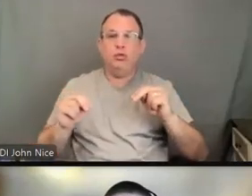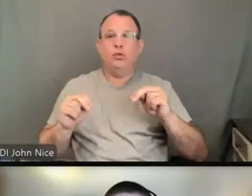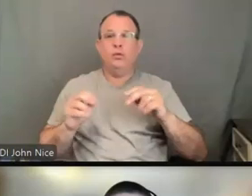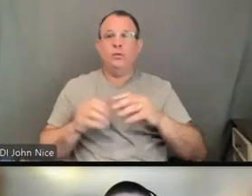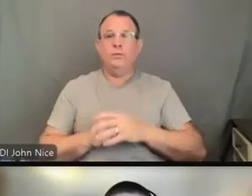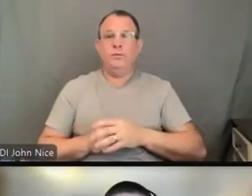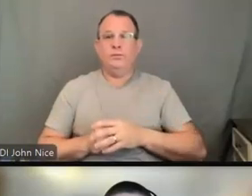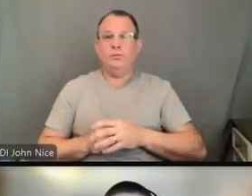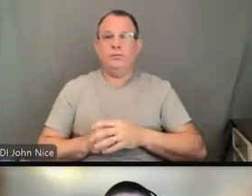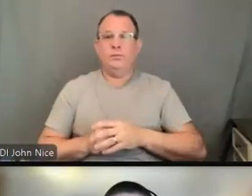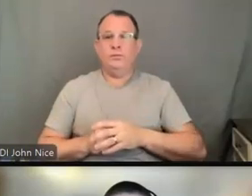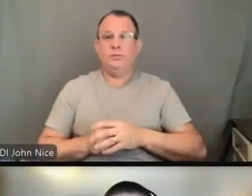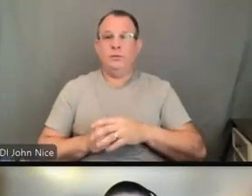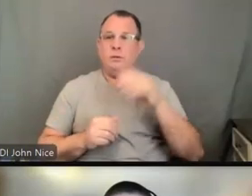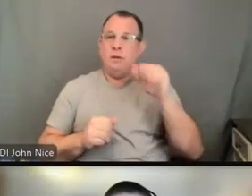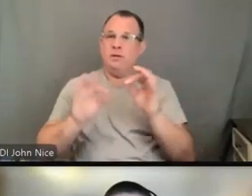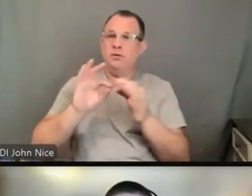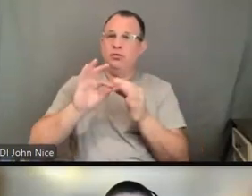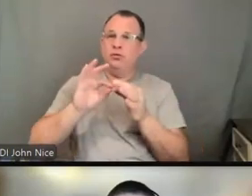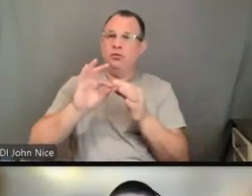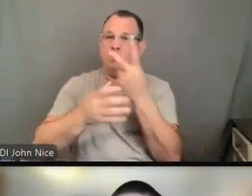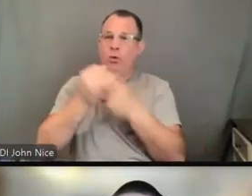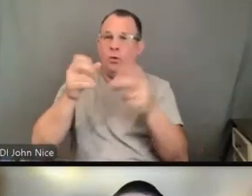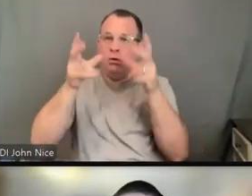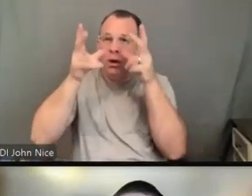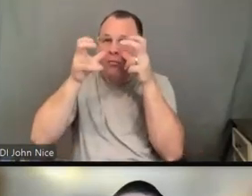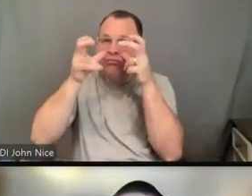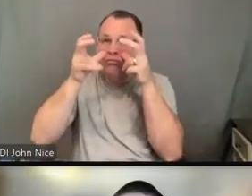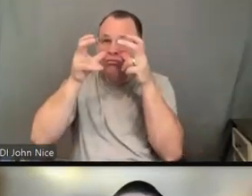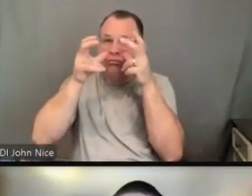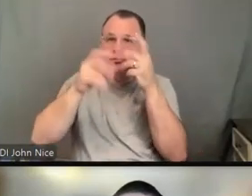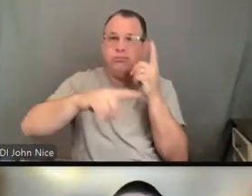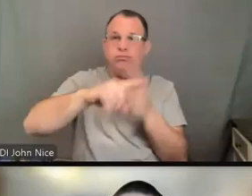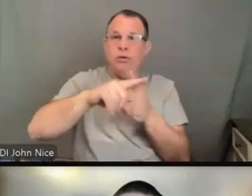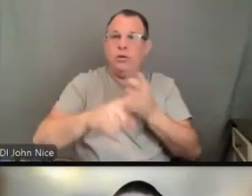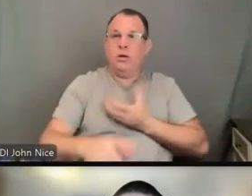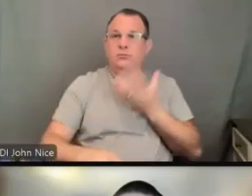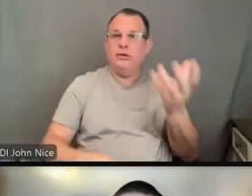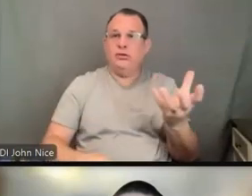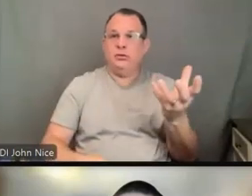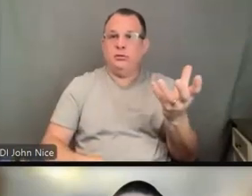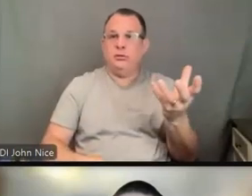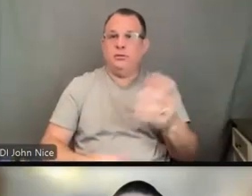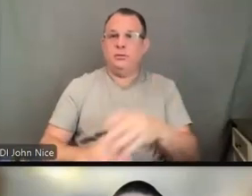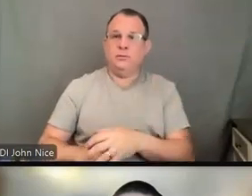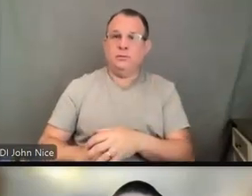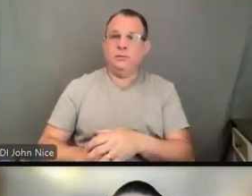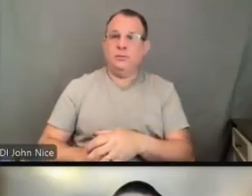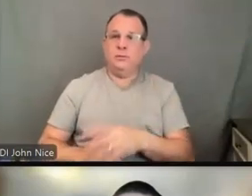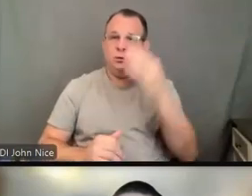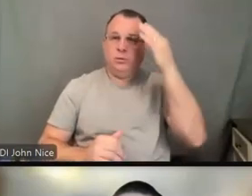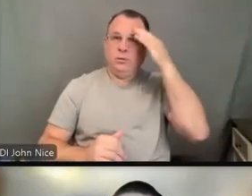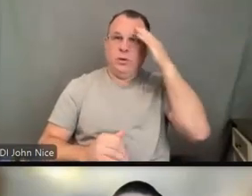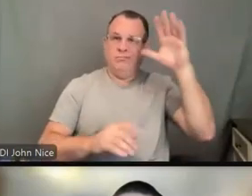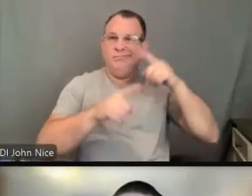be able to interpret both receptively and expressively using any specialized vocabulary that is required by the